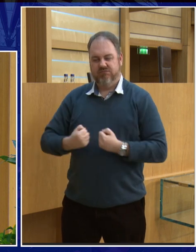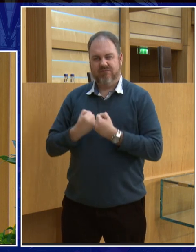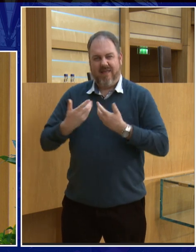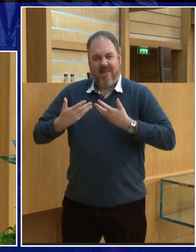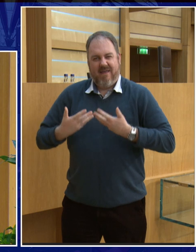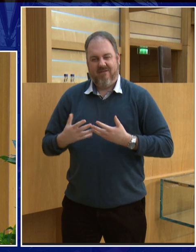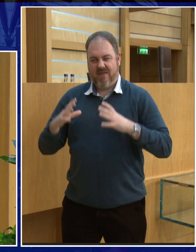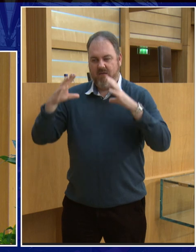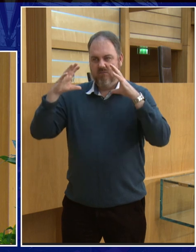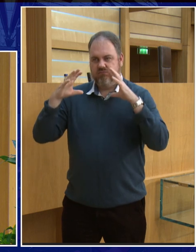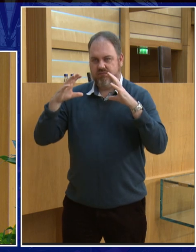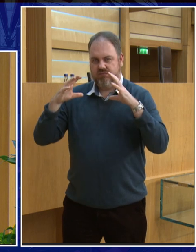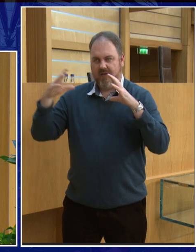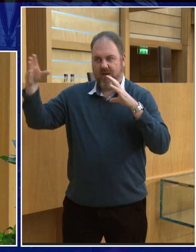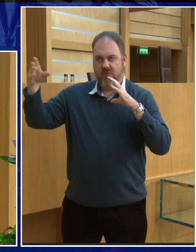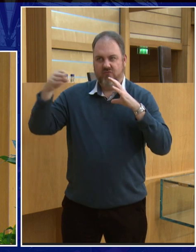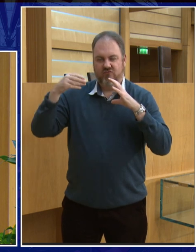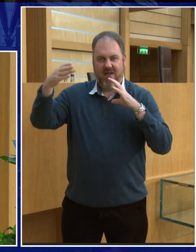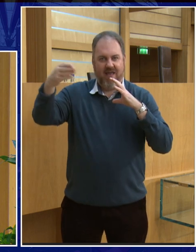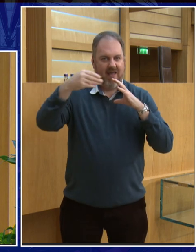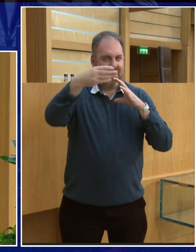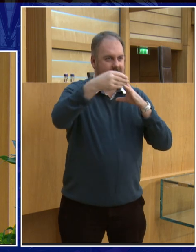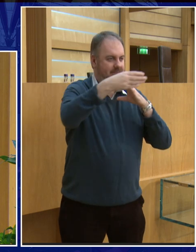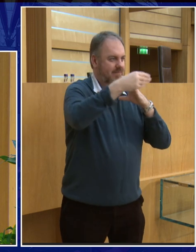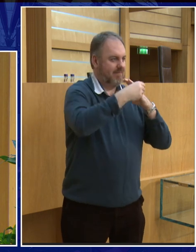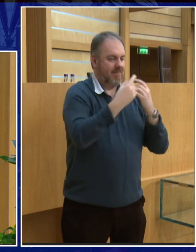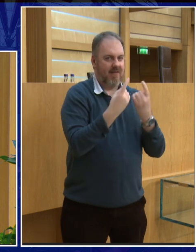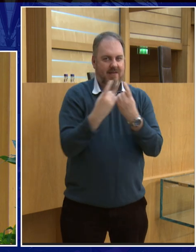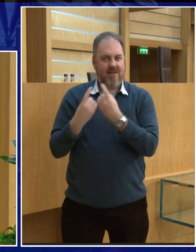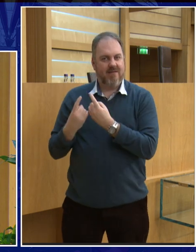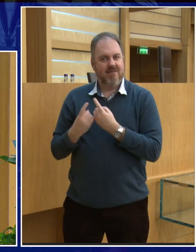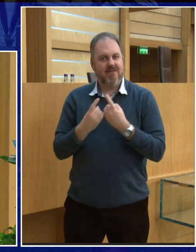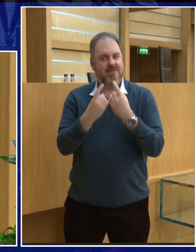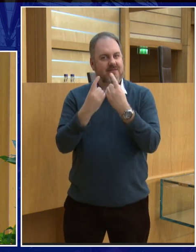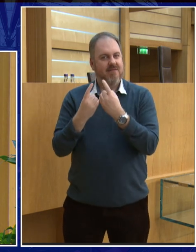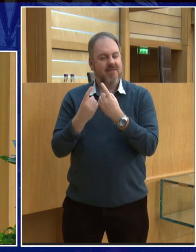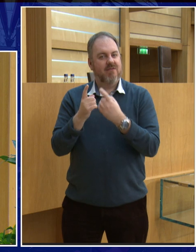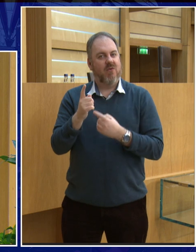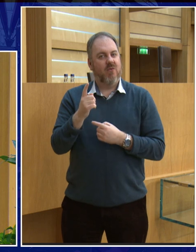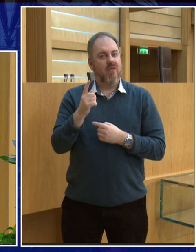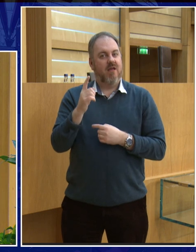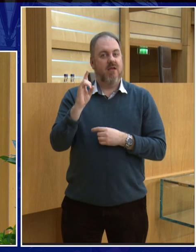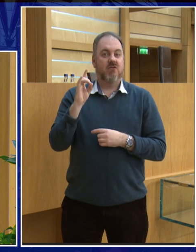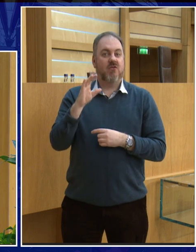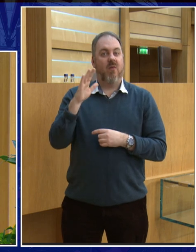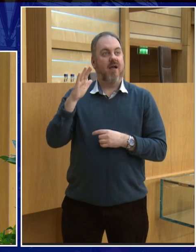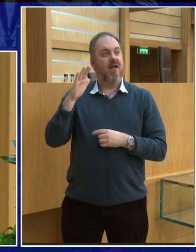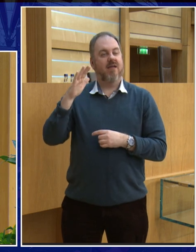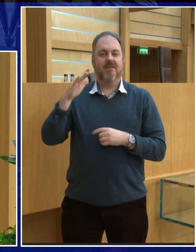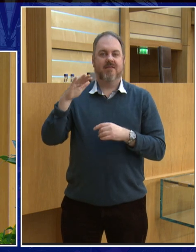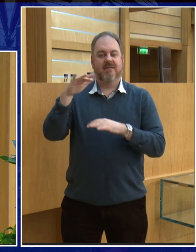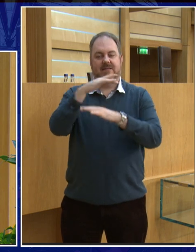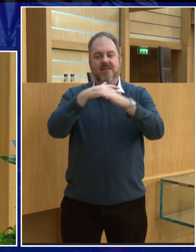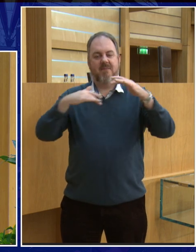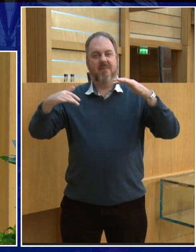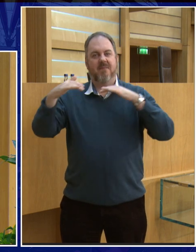things to you so with Jupiter's moons we're not too sure how they formed one way is when the solar system formed it had a sort of a huge